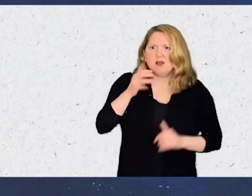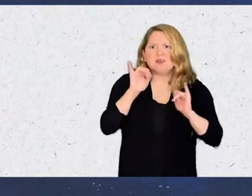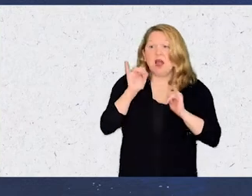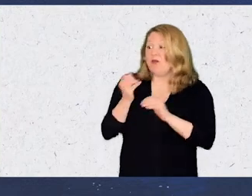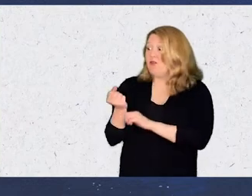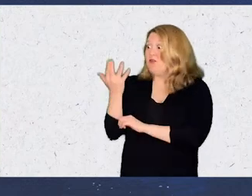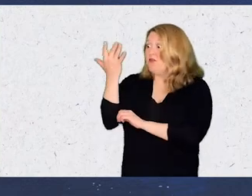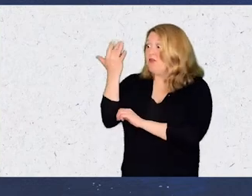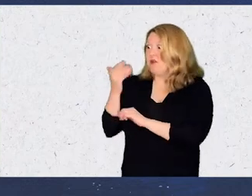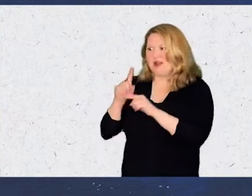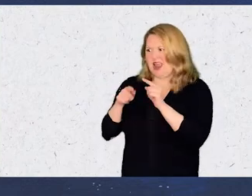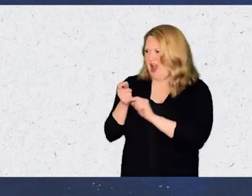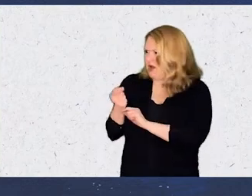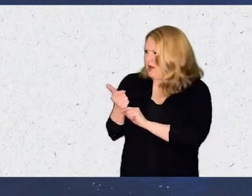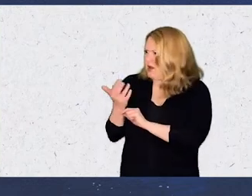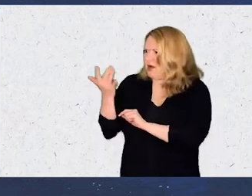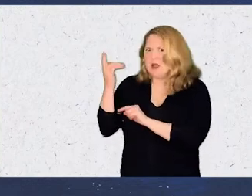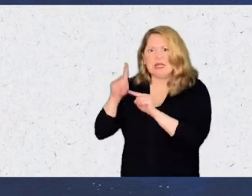ignite.